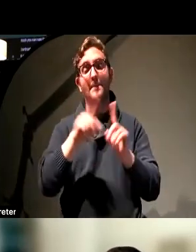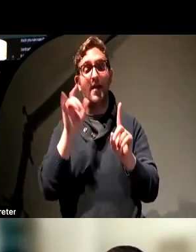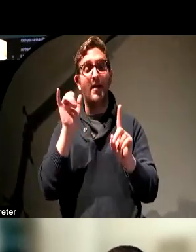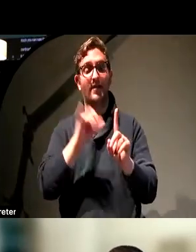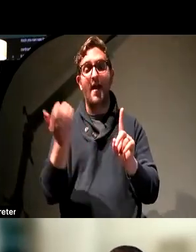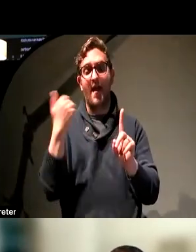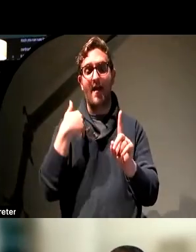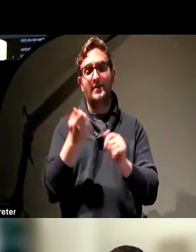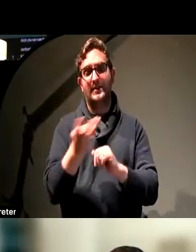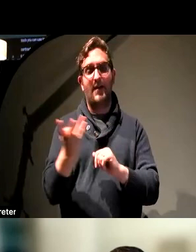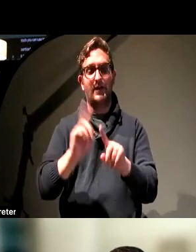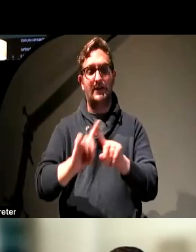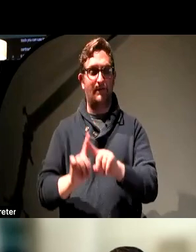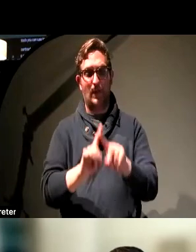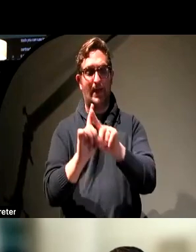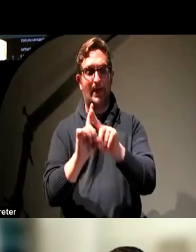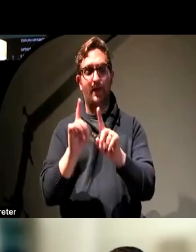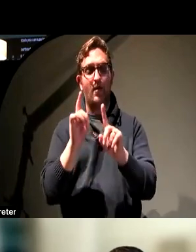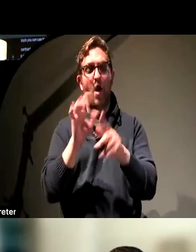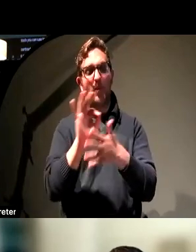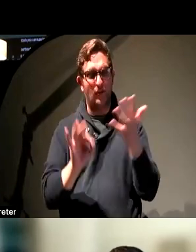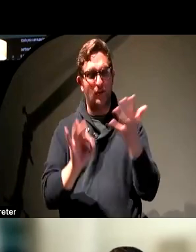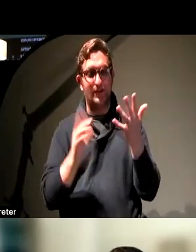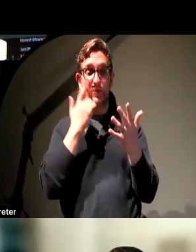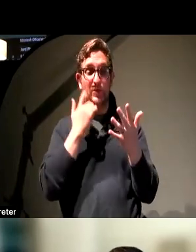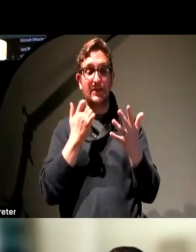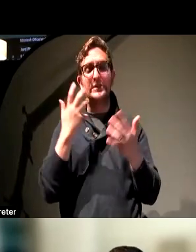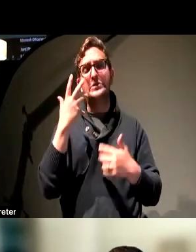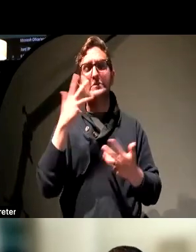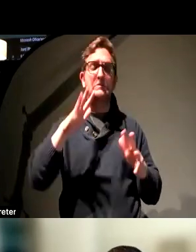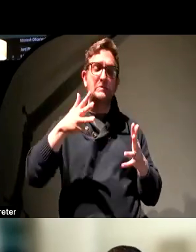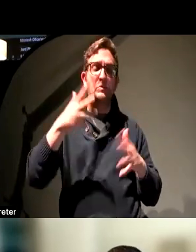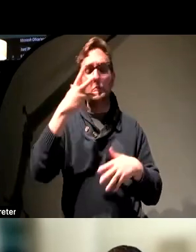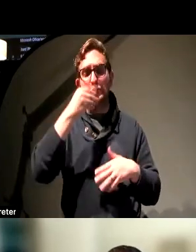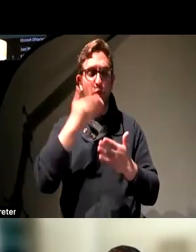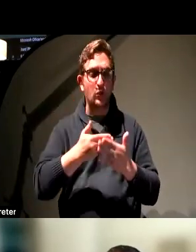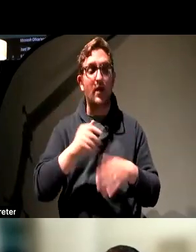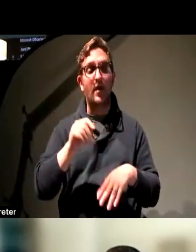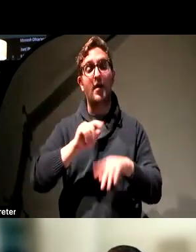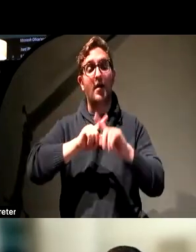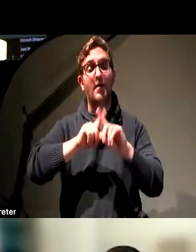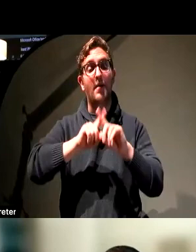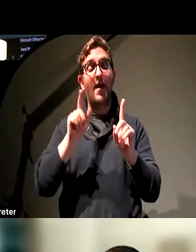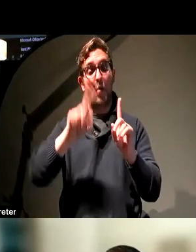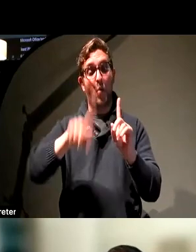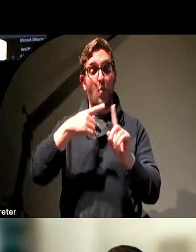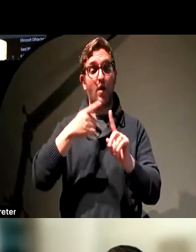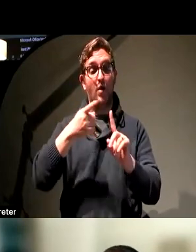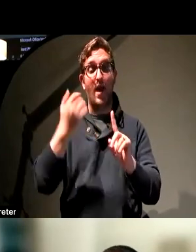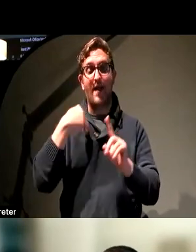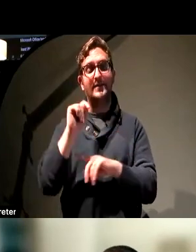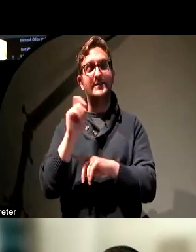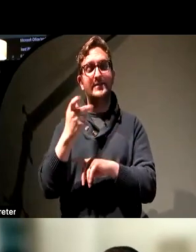most frequently. And they're pretty good. They do a pretty good job when you have text on